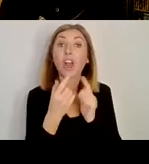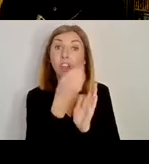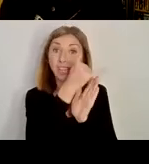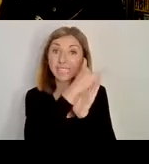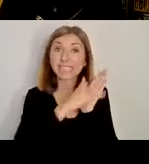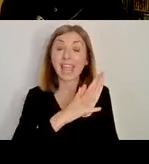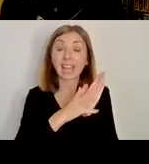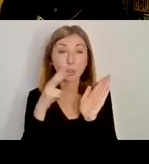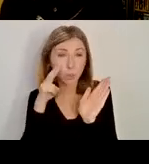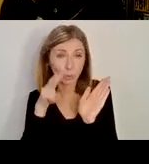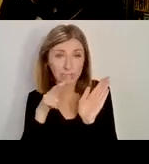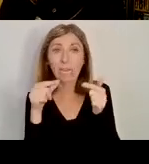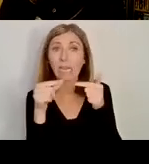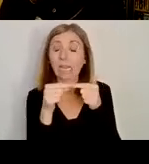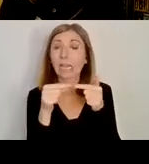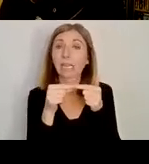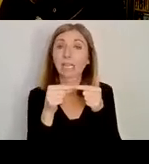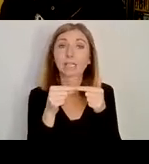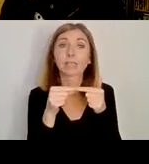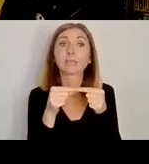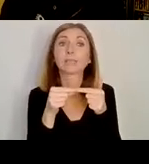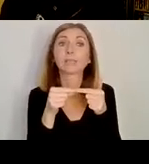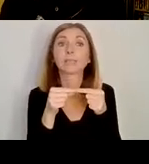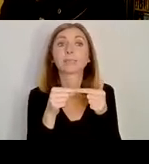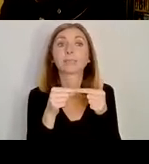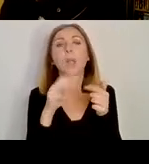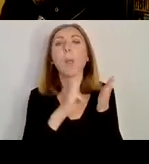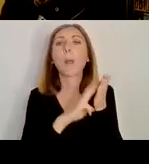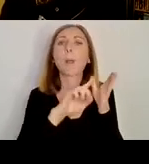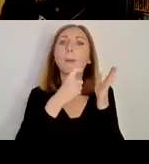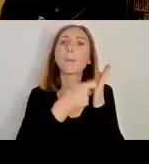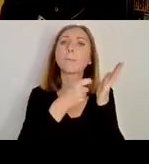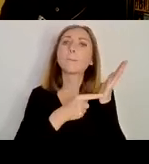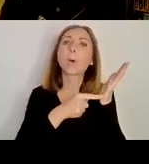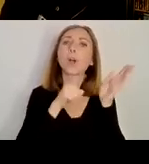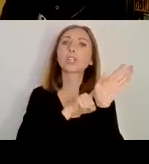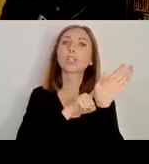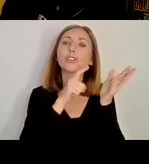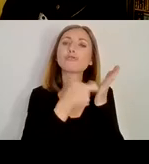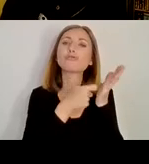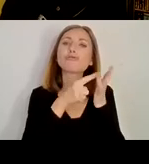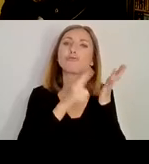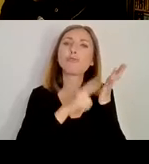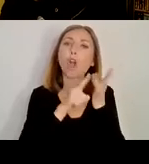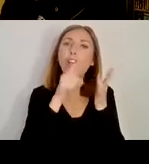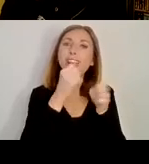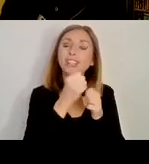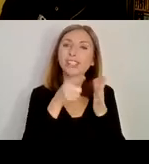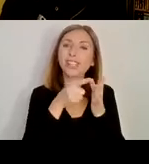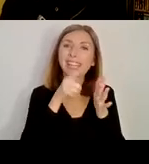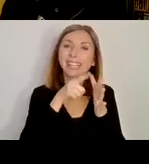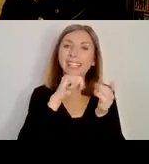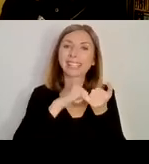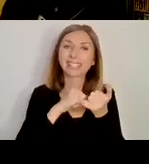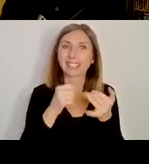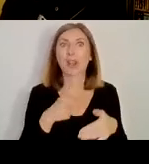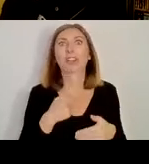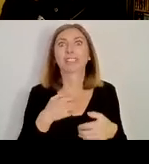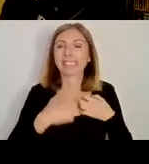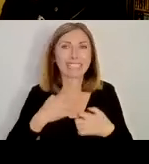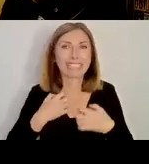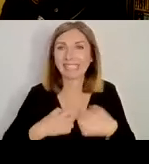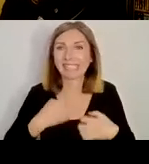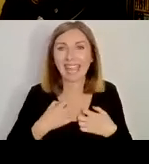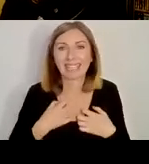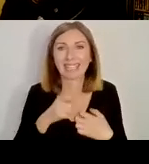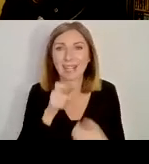of it there on your screen, are texts known as Martyrologies. I know it's probably not the most exciting sounding word of all time.